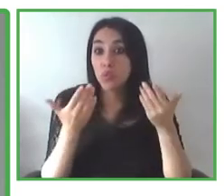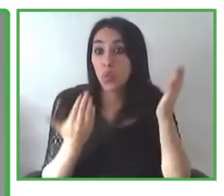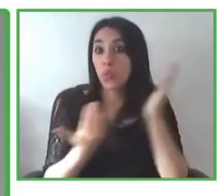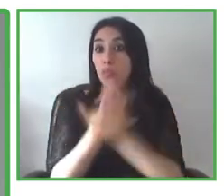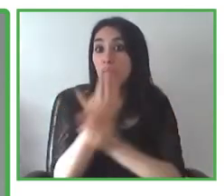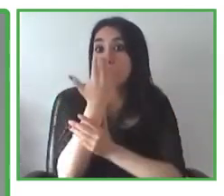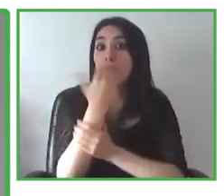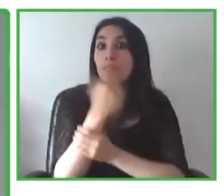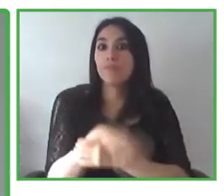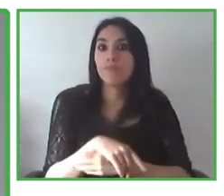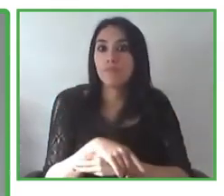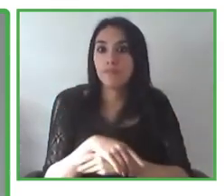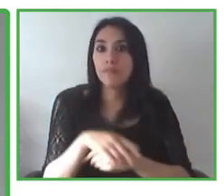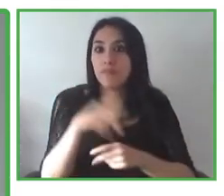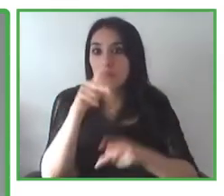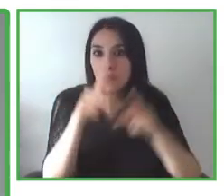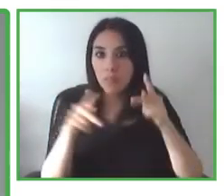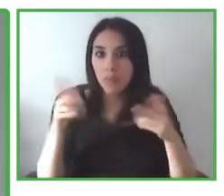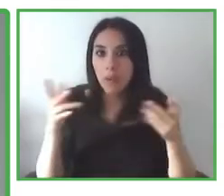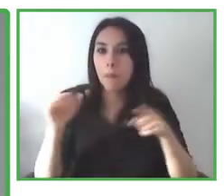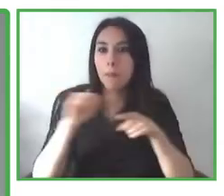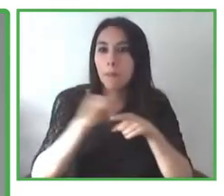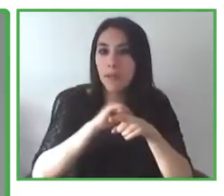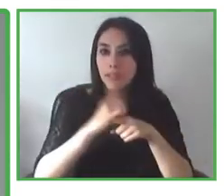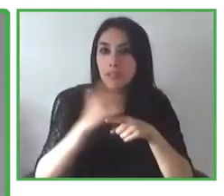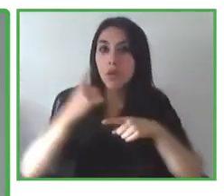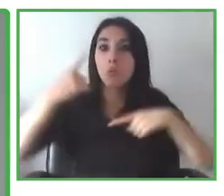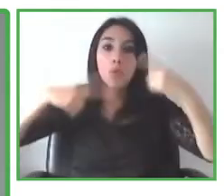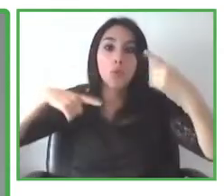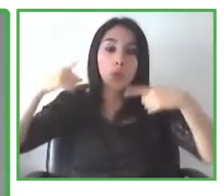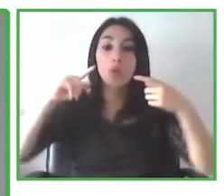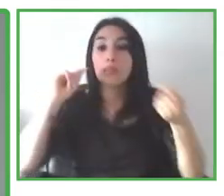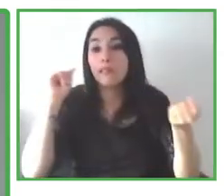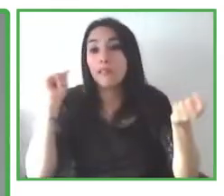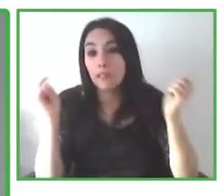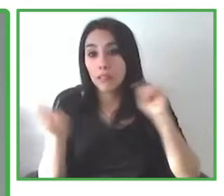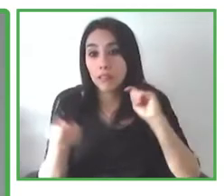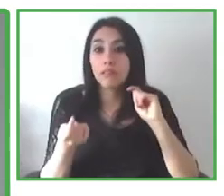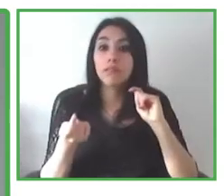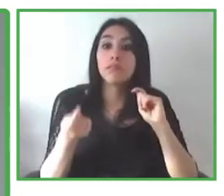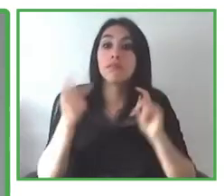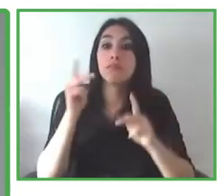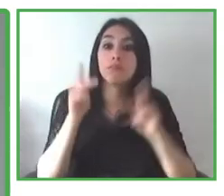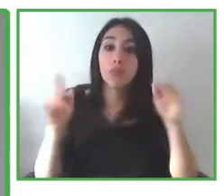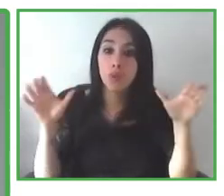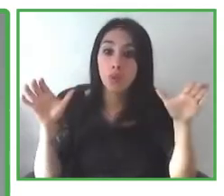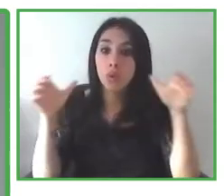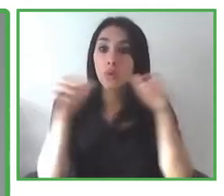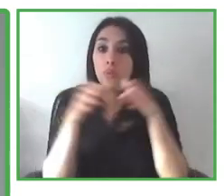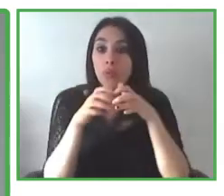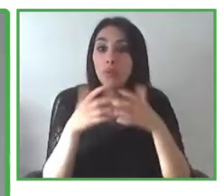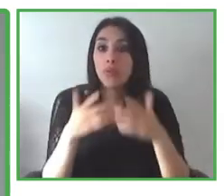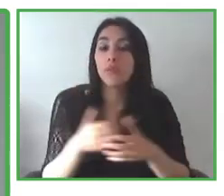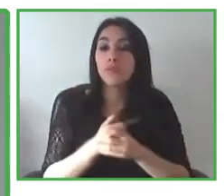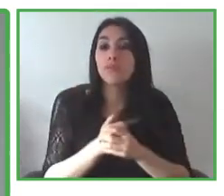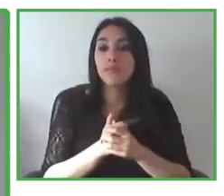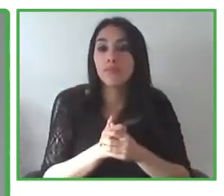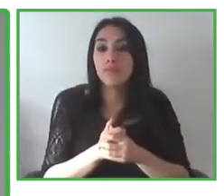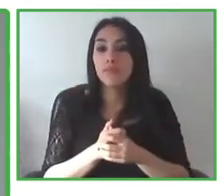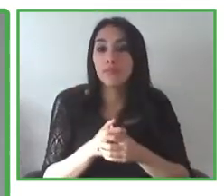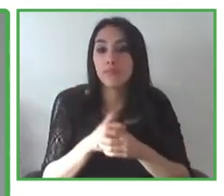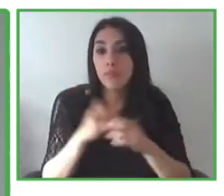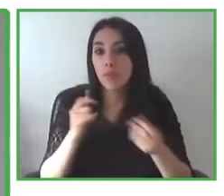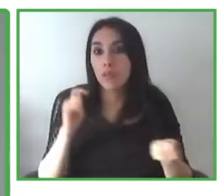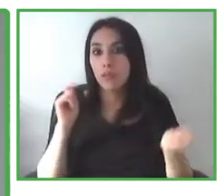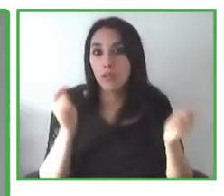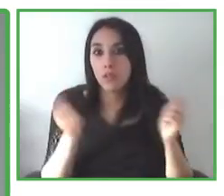by creating meaningful communities, change by using the now global network of the Zero Project that